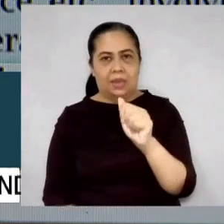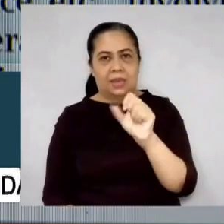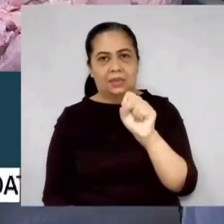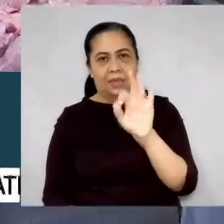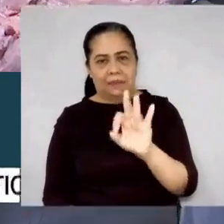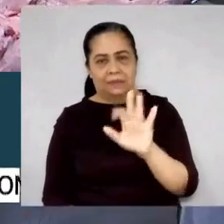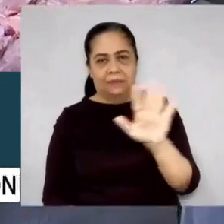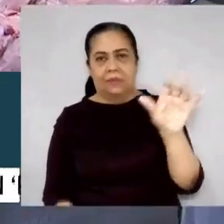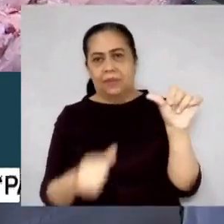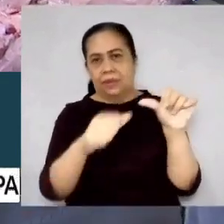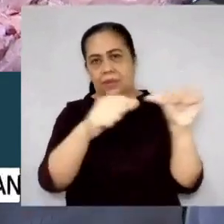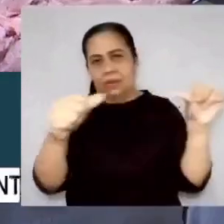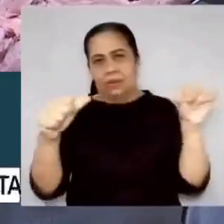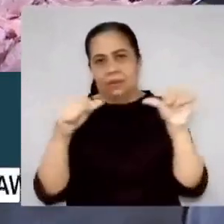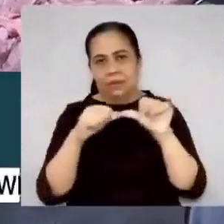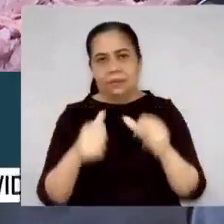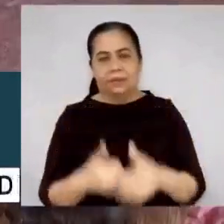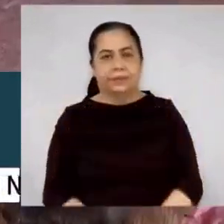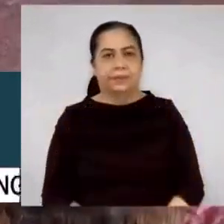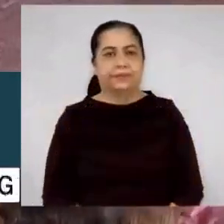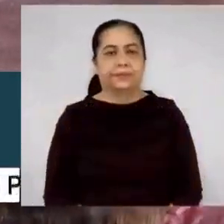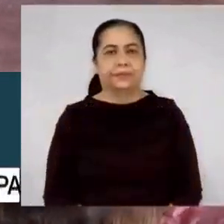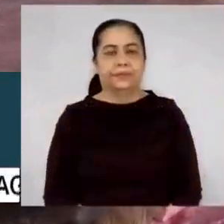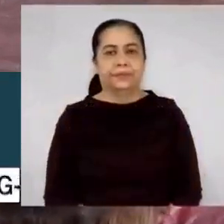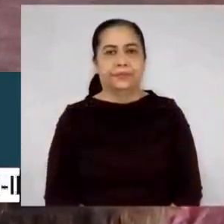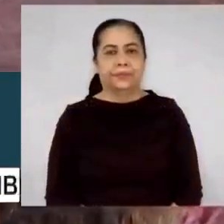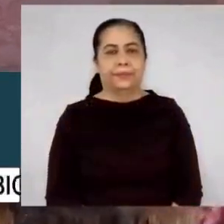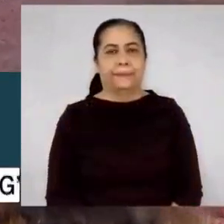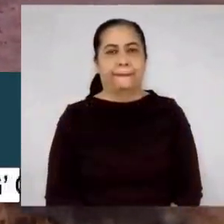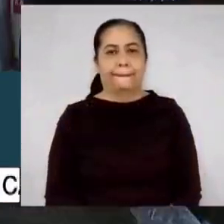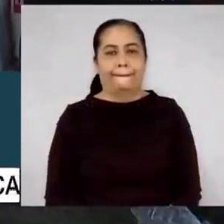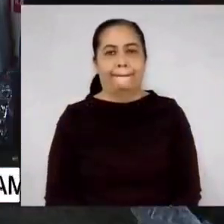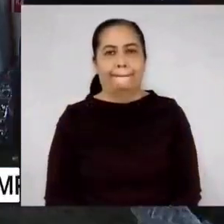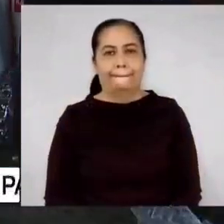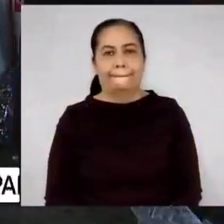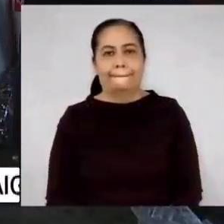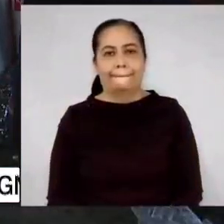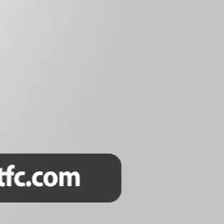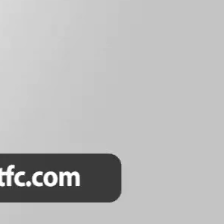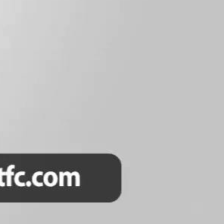areas. Sharian Torres, ABS-CBN News.